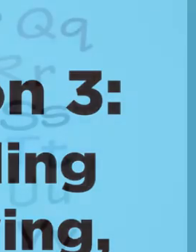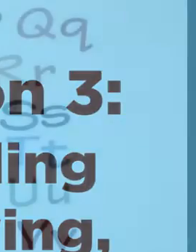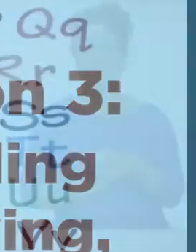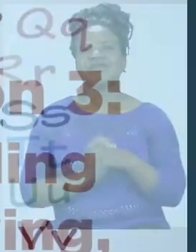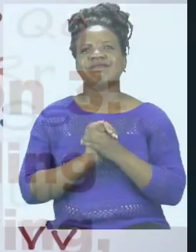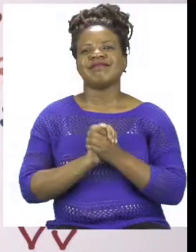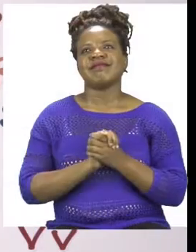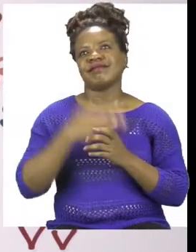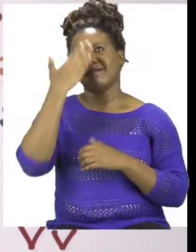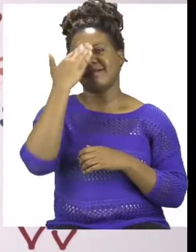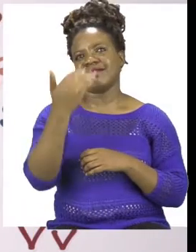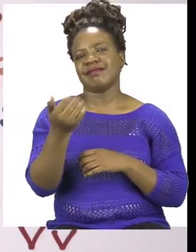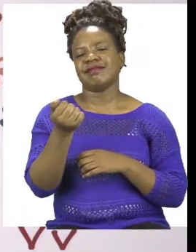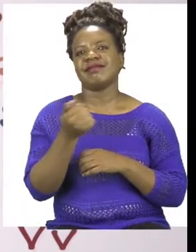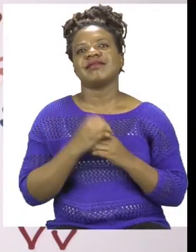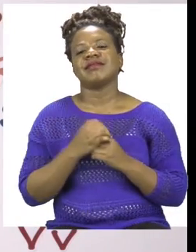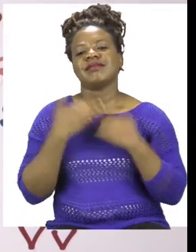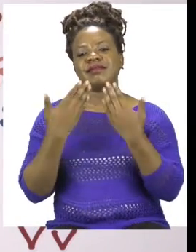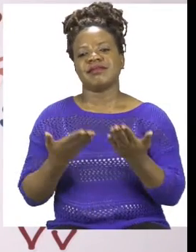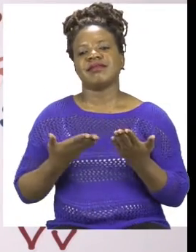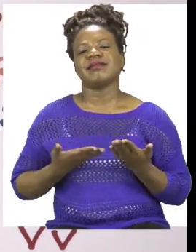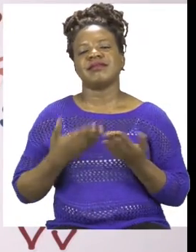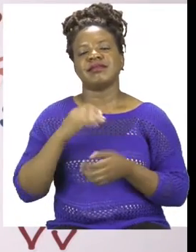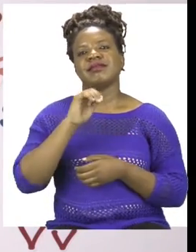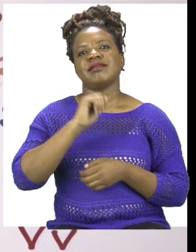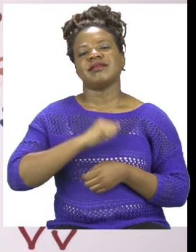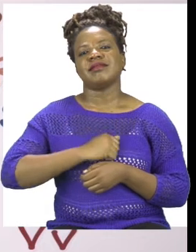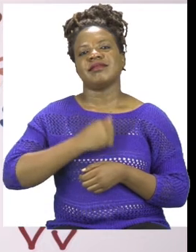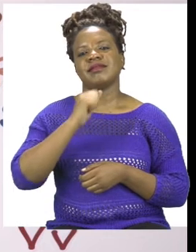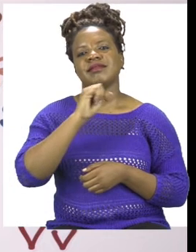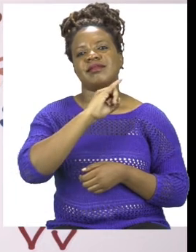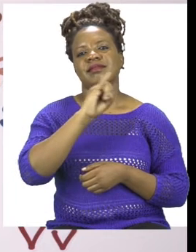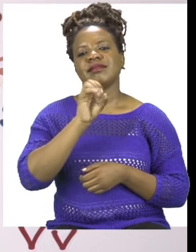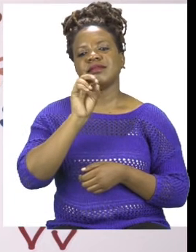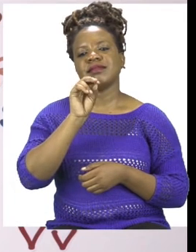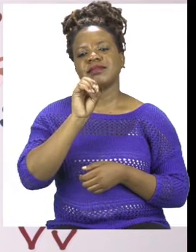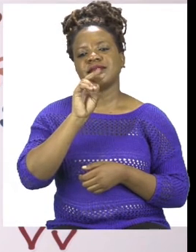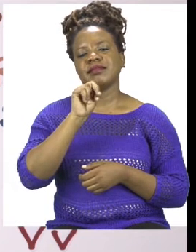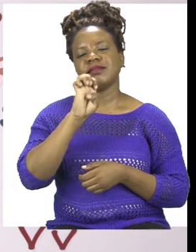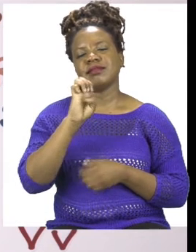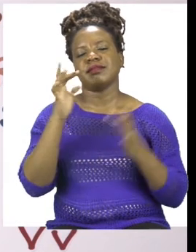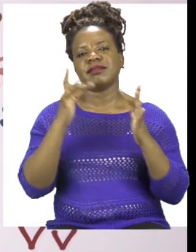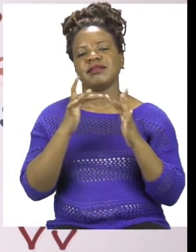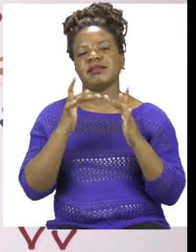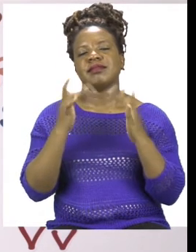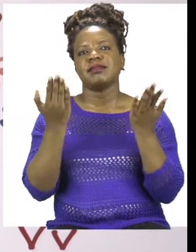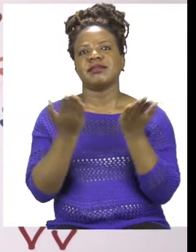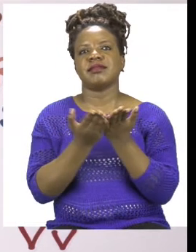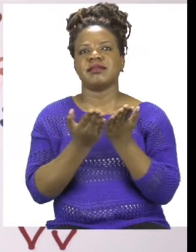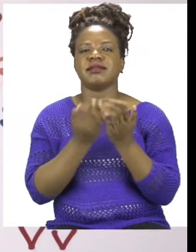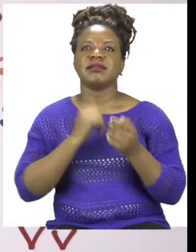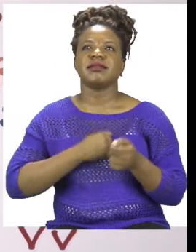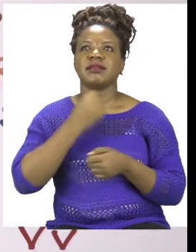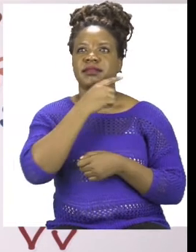Hello everyone and welcome to MyZone Online School. My name is Teacher Mutsa